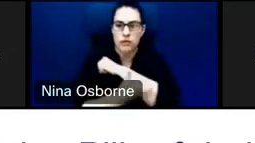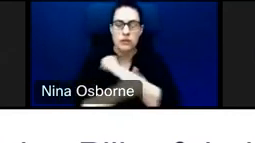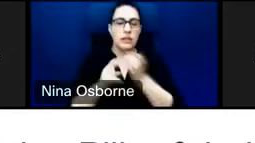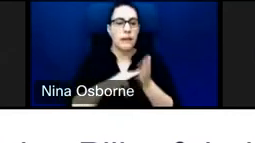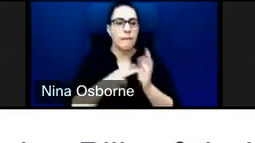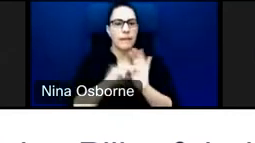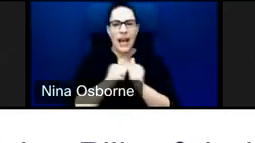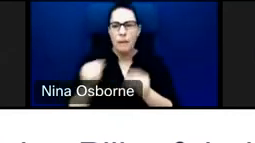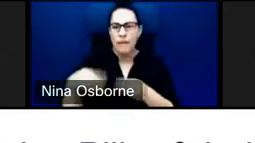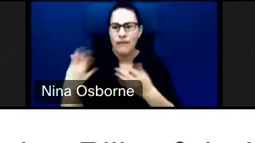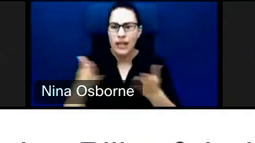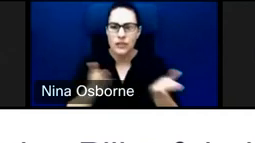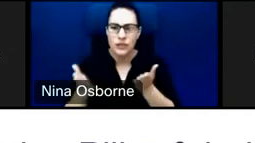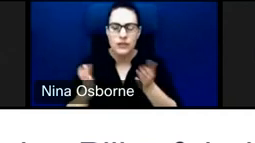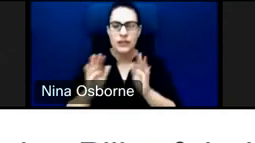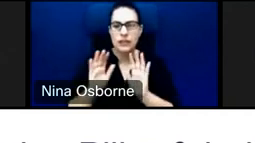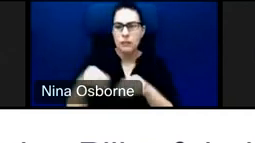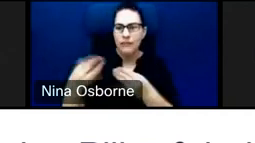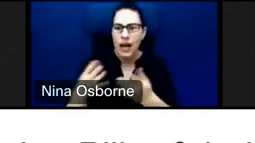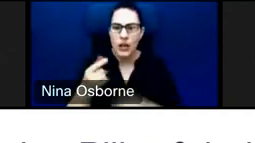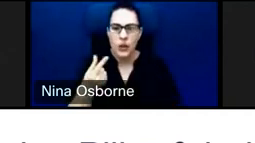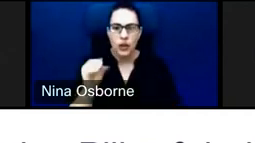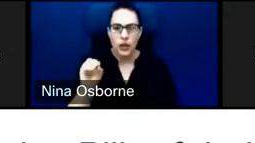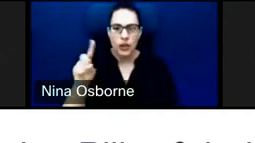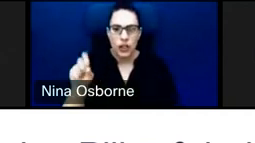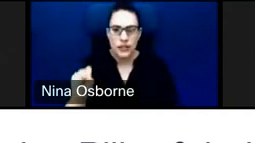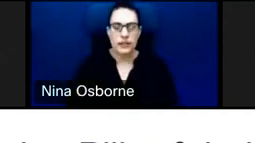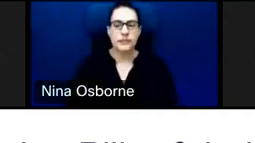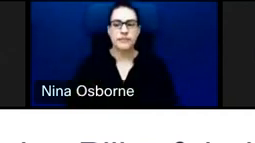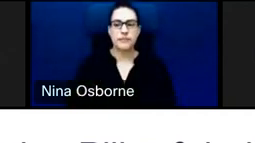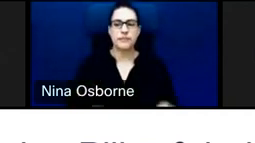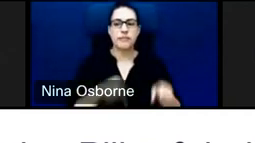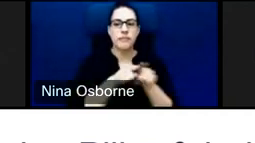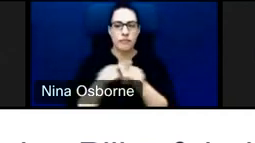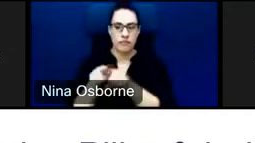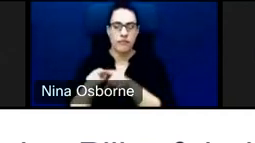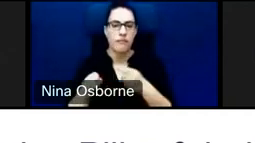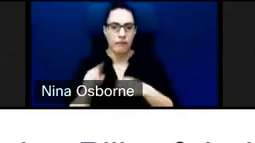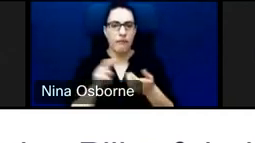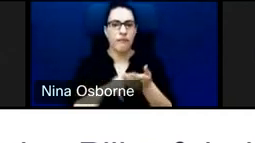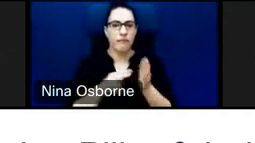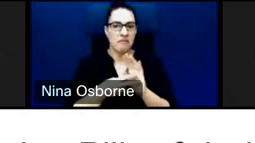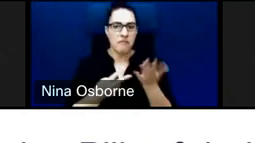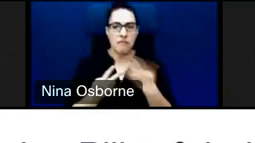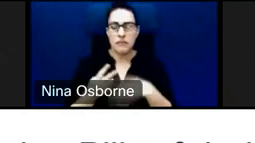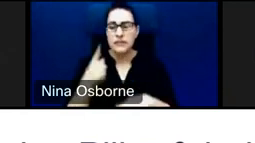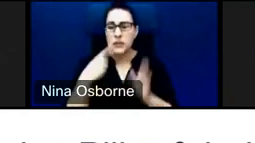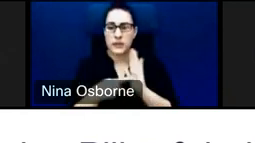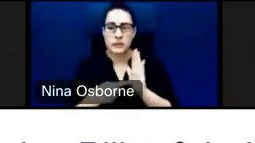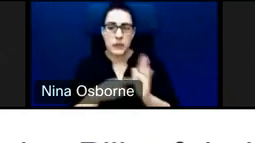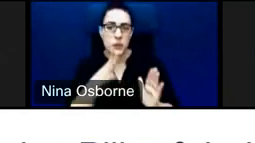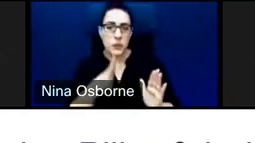to those individuals. And the underrepresented populations may include low-income women, women-owned enterprises,